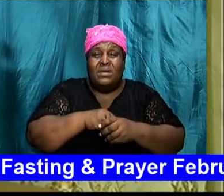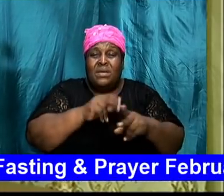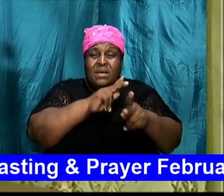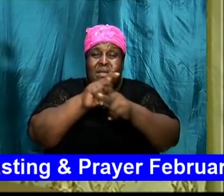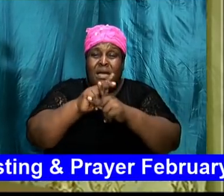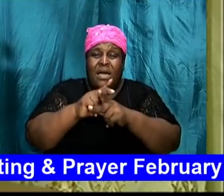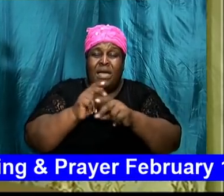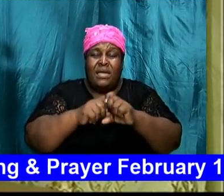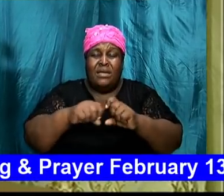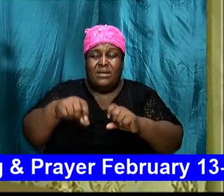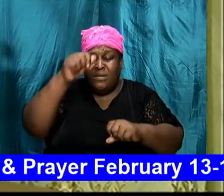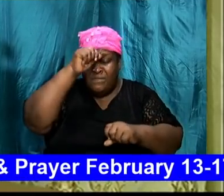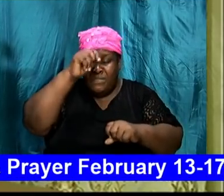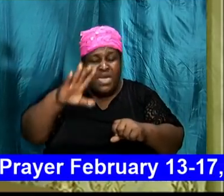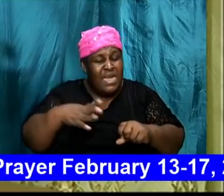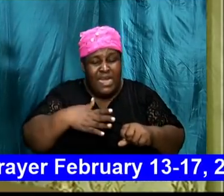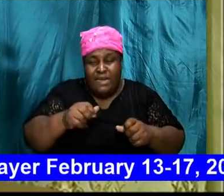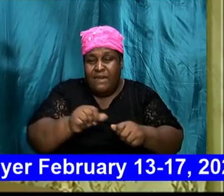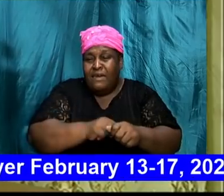the career the ministry